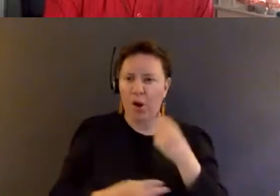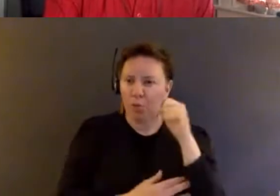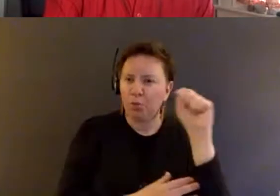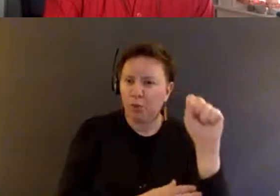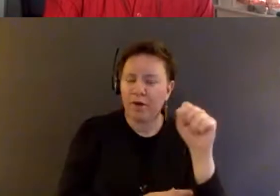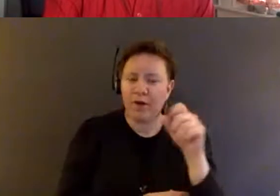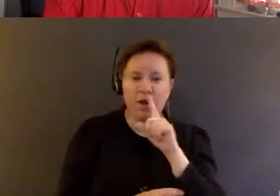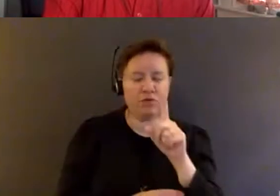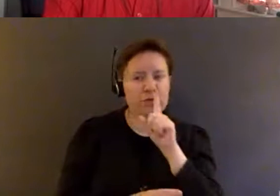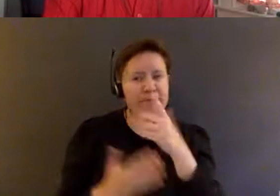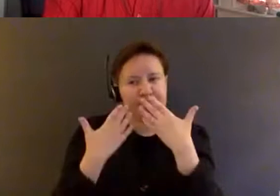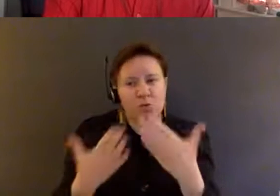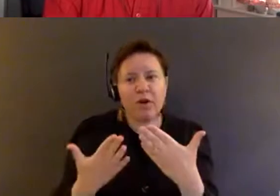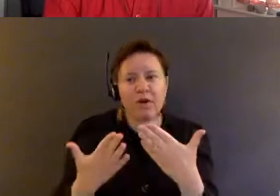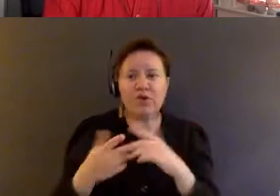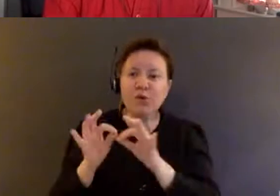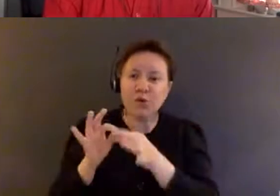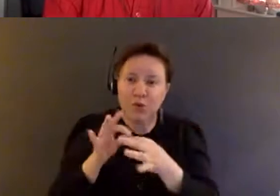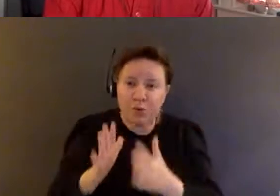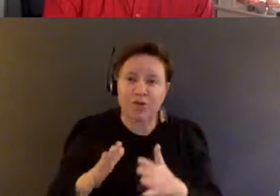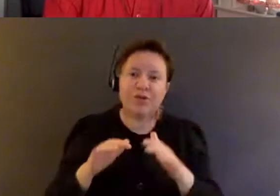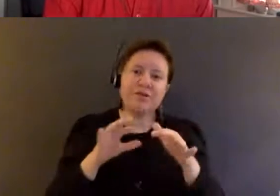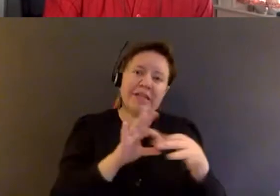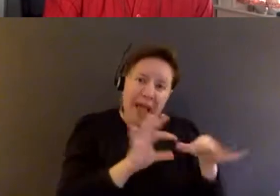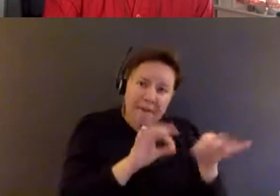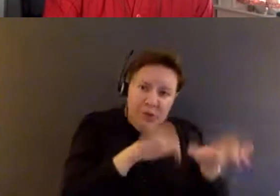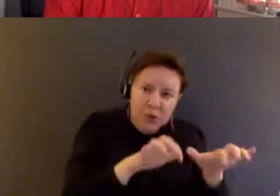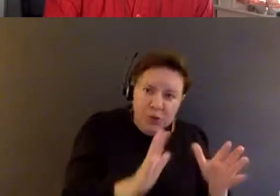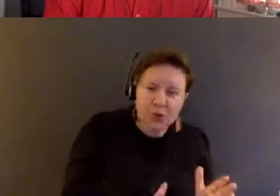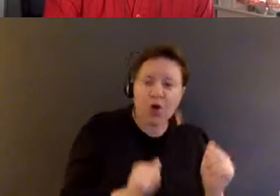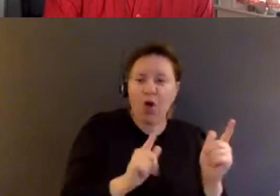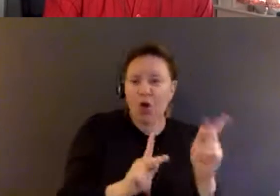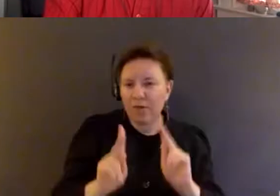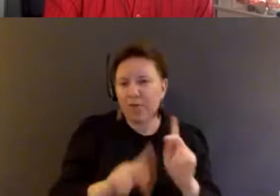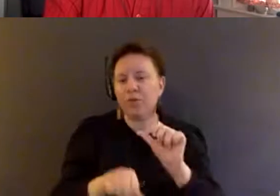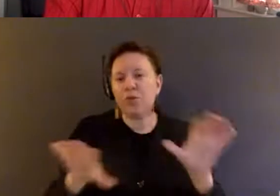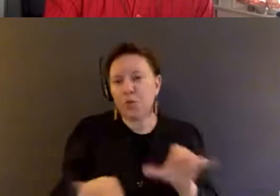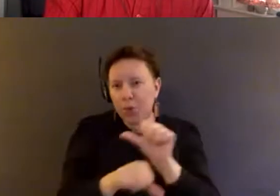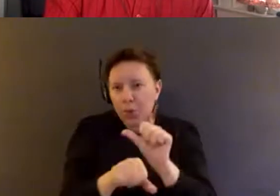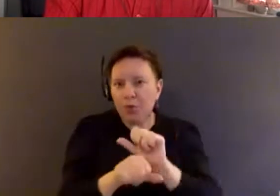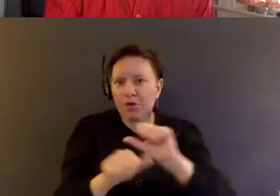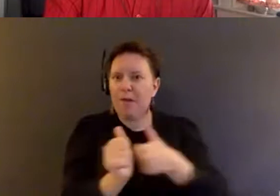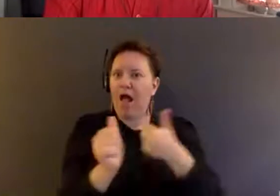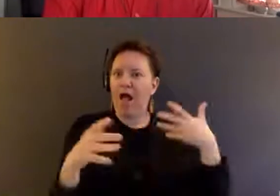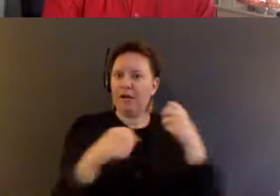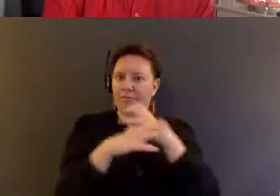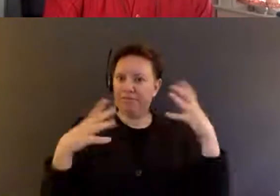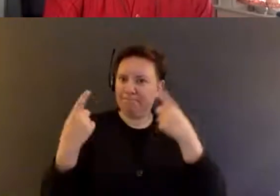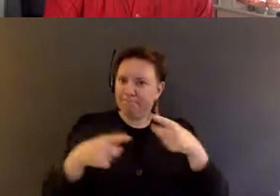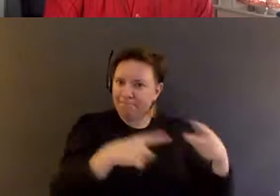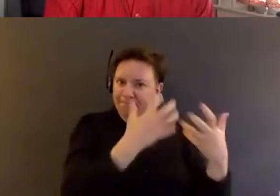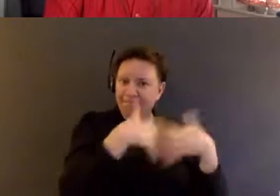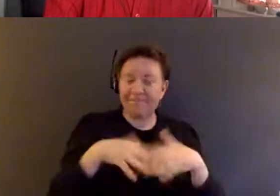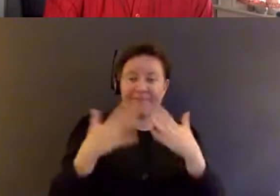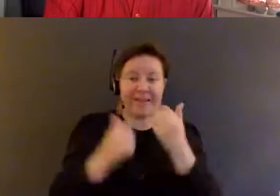also really grateful, uh, to the interpreters and the captioner and all the people who did the work to make the logistics of this, um, event possible so that we could all be here. And thanks to everybody